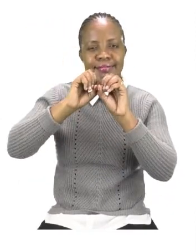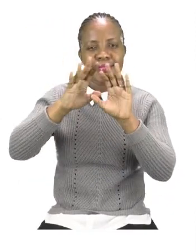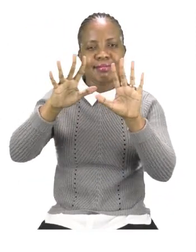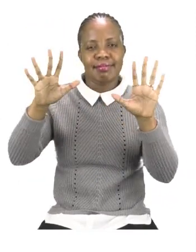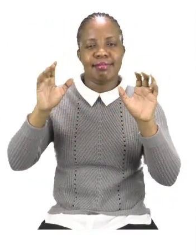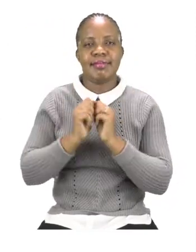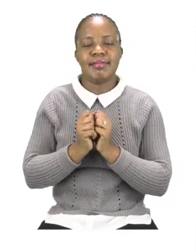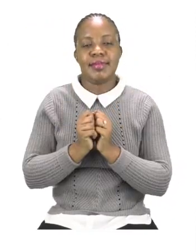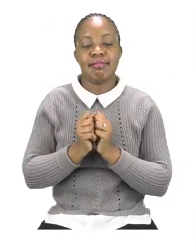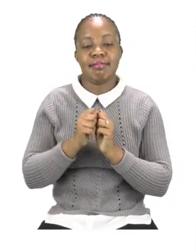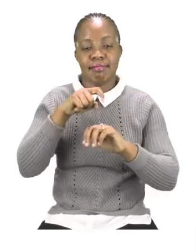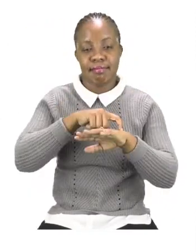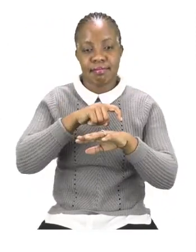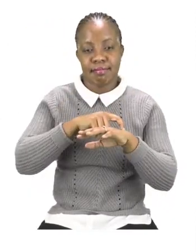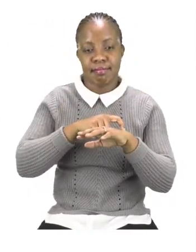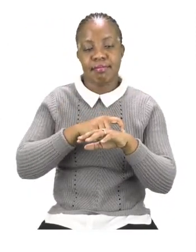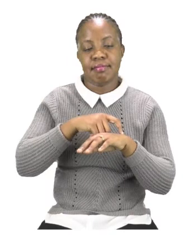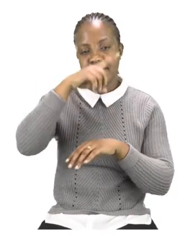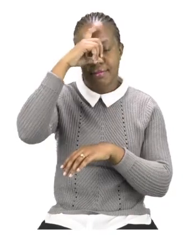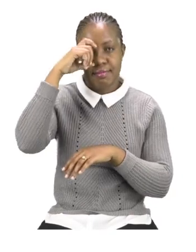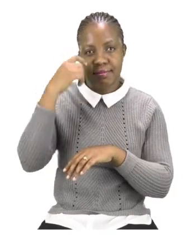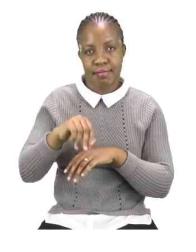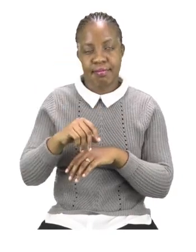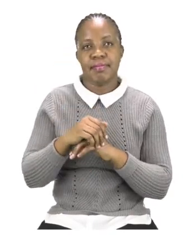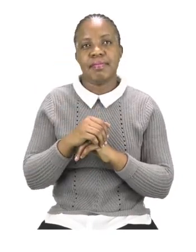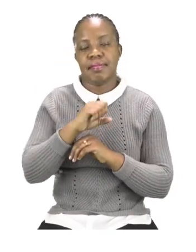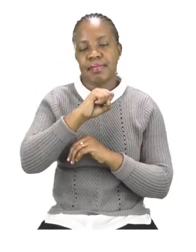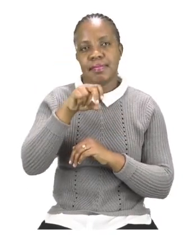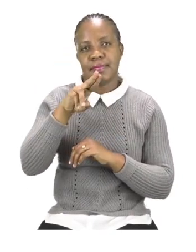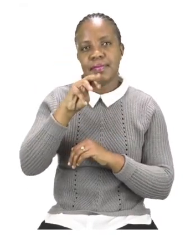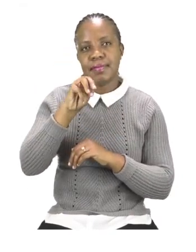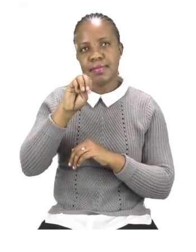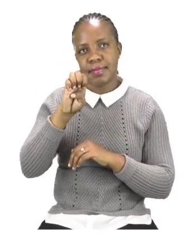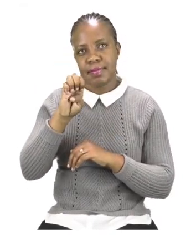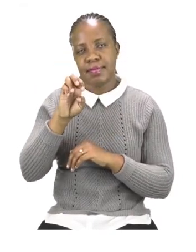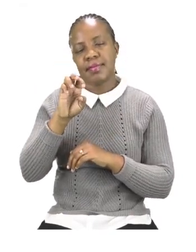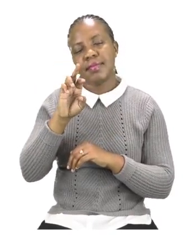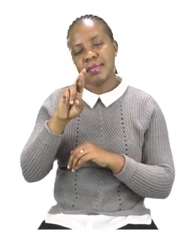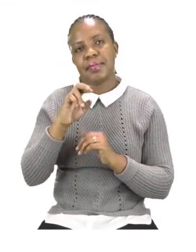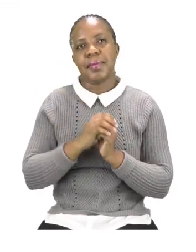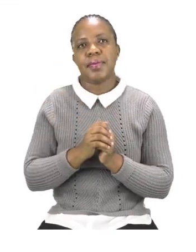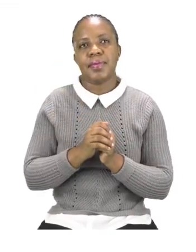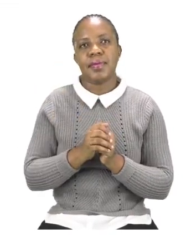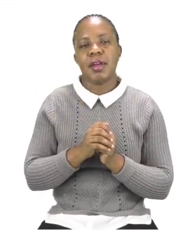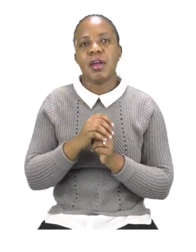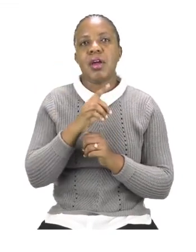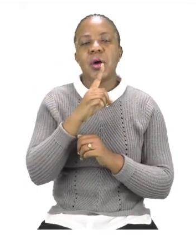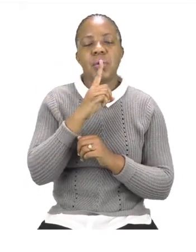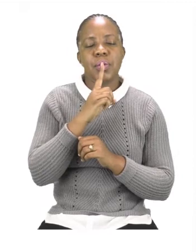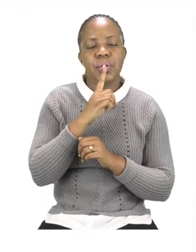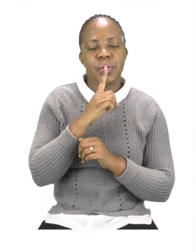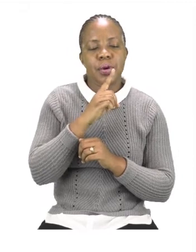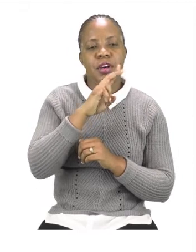summer. Hot. Now the opposite of hot is cold. So when